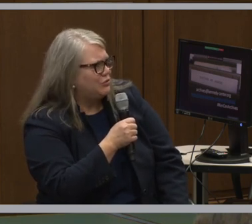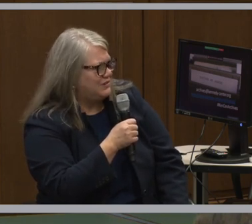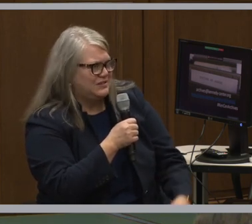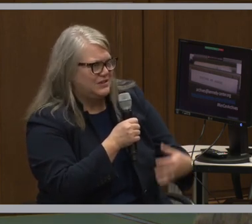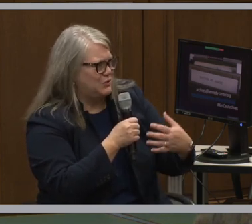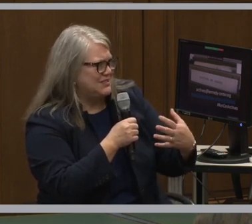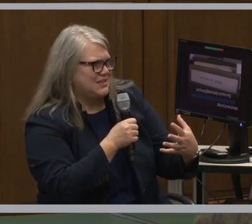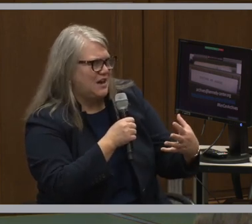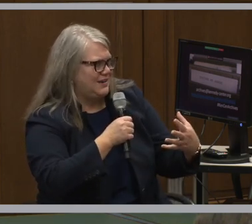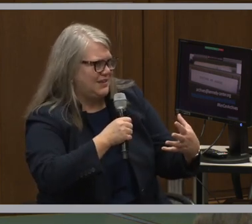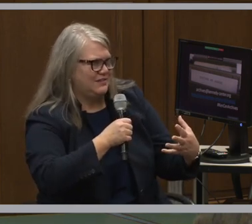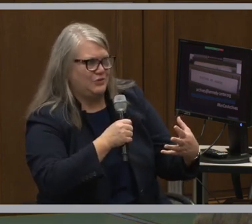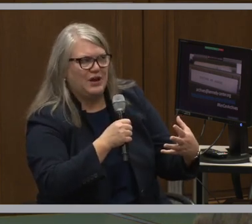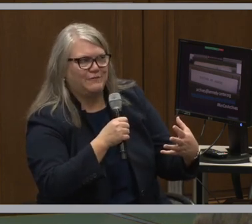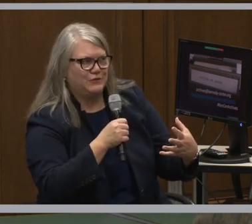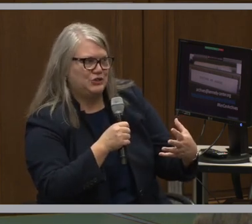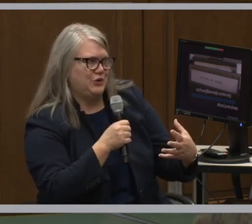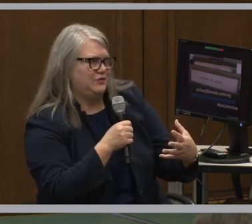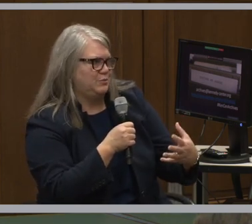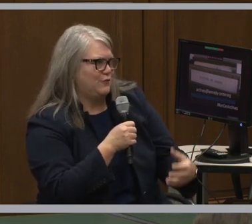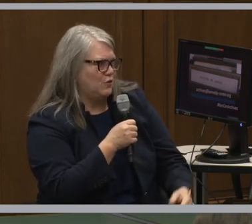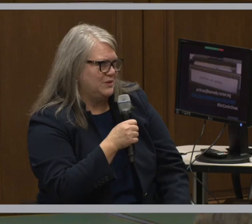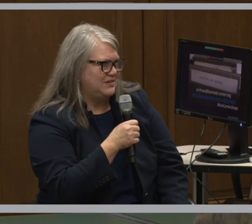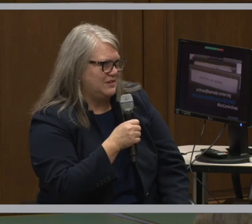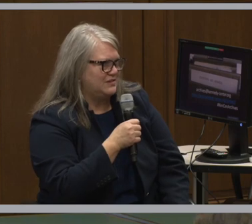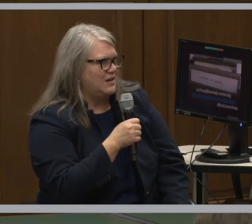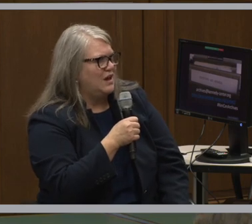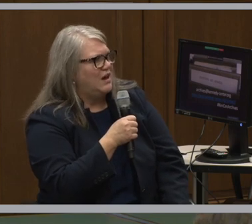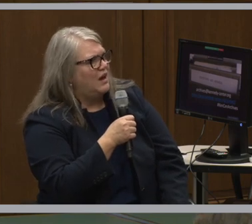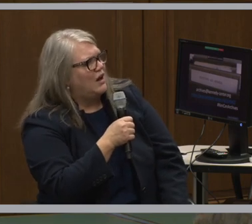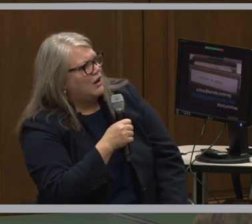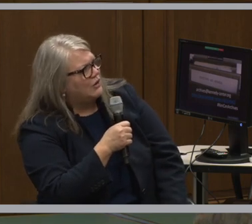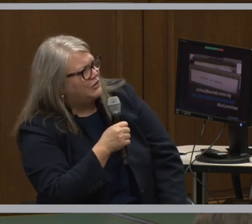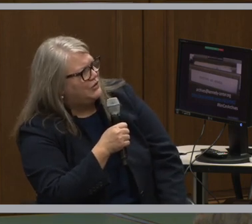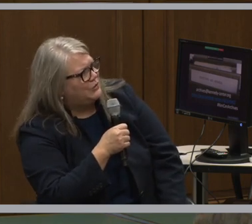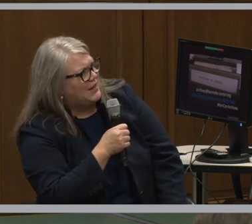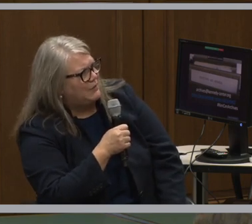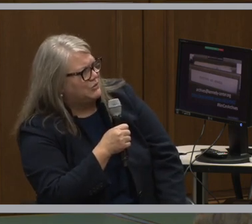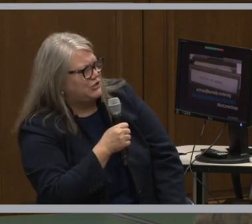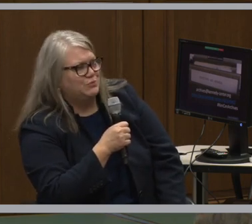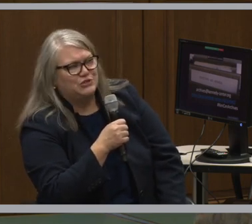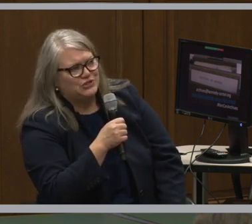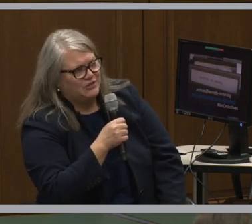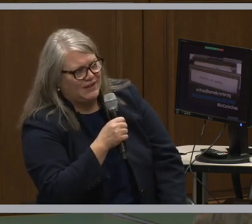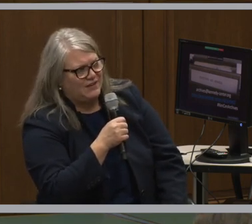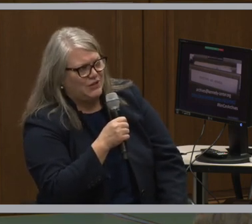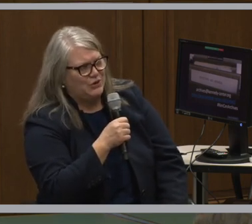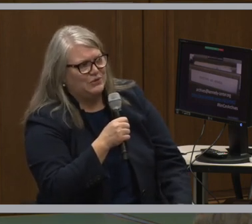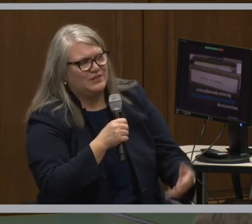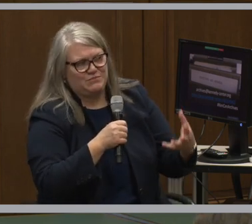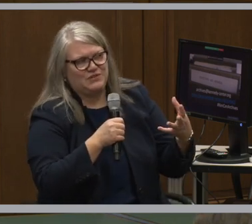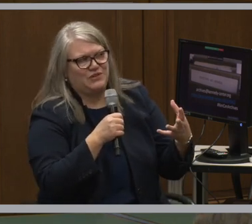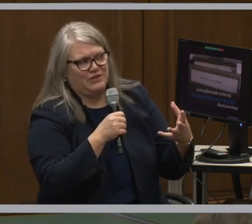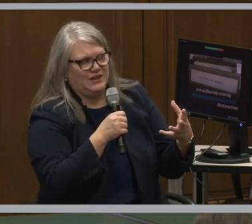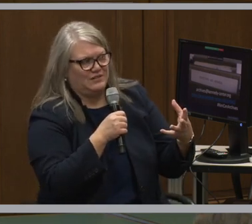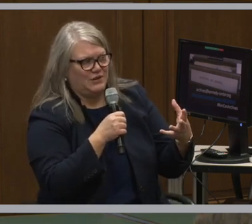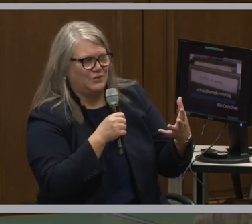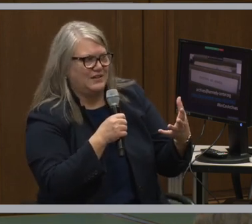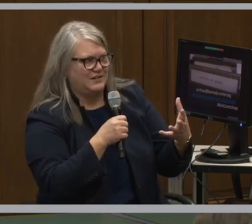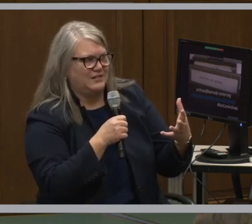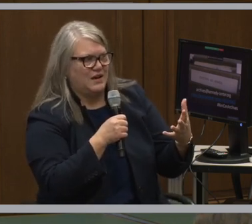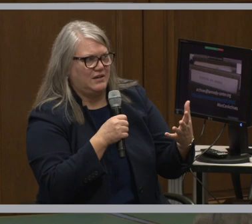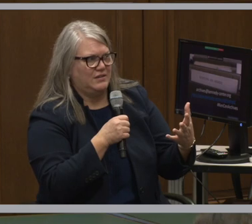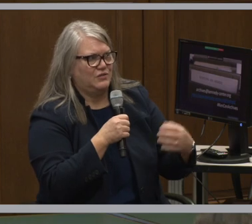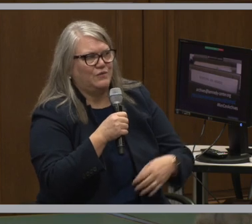know, design things that you have for shows and performances, are you able to preserve any of those? I'm just curious,